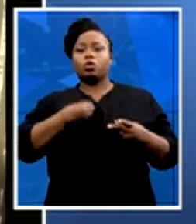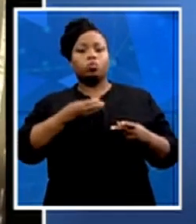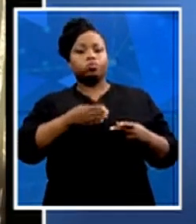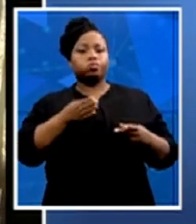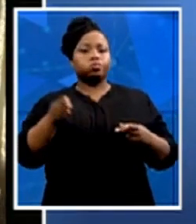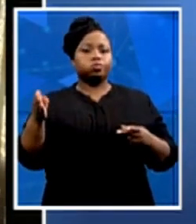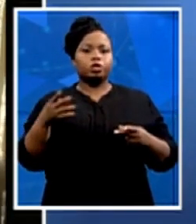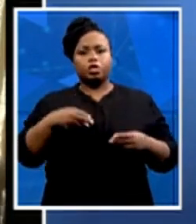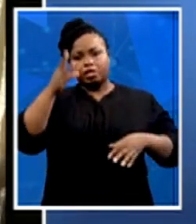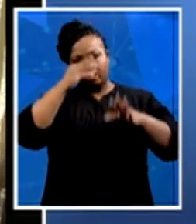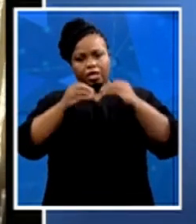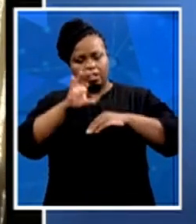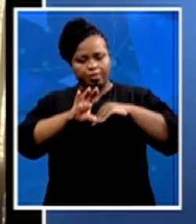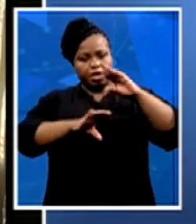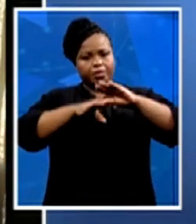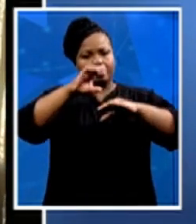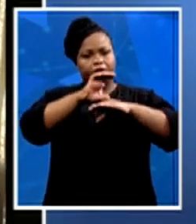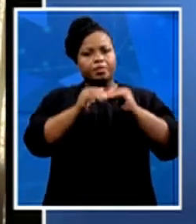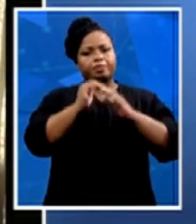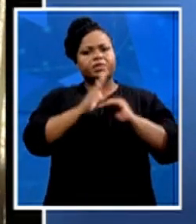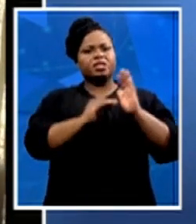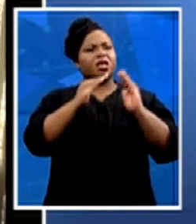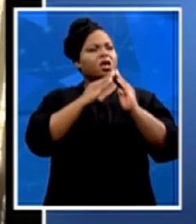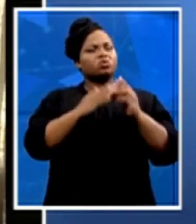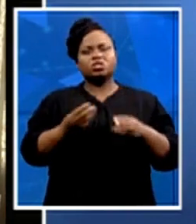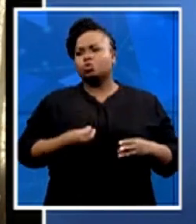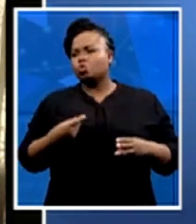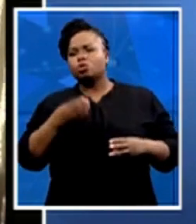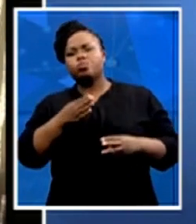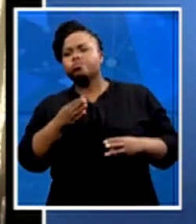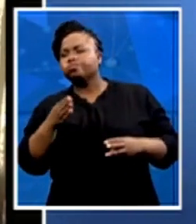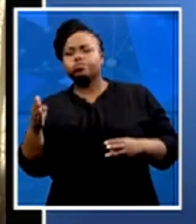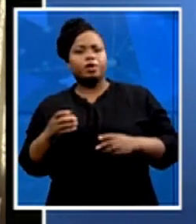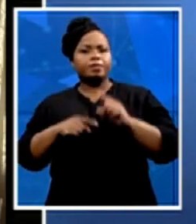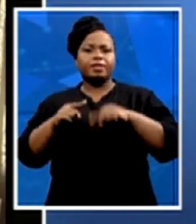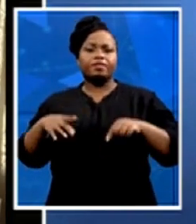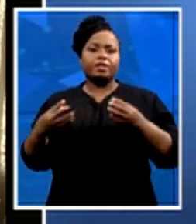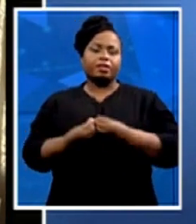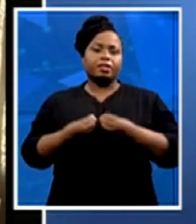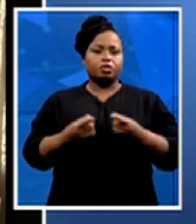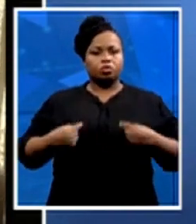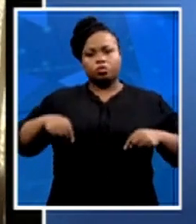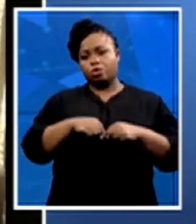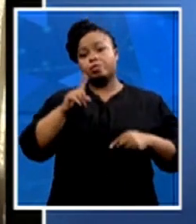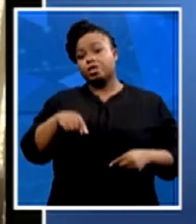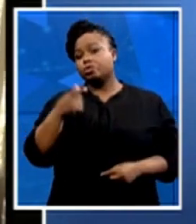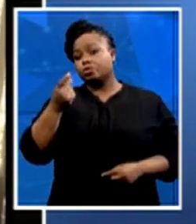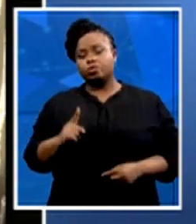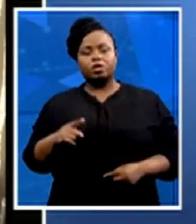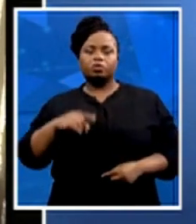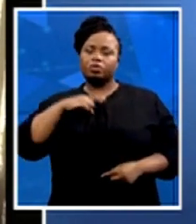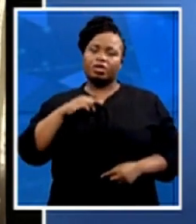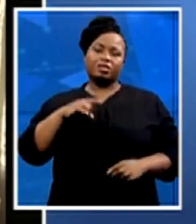involved in a lot of different things. And I think what we ought to be doing is we ought to be, you know, some time ago we spoke about a skills revolution.